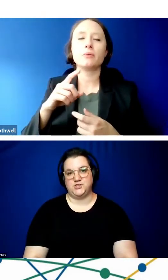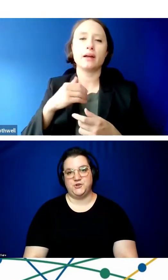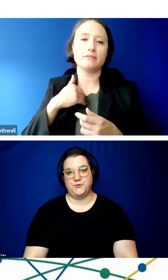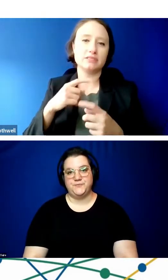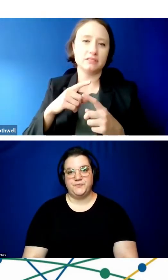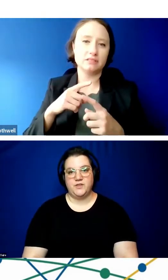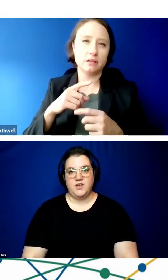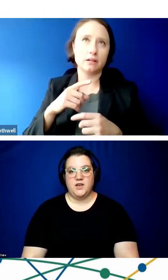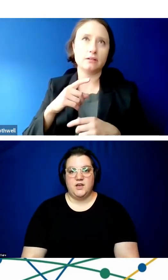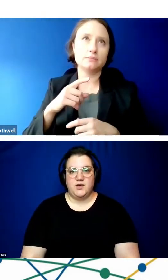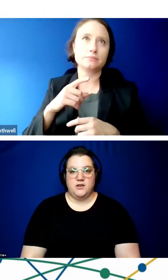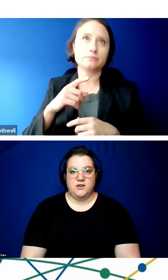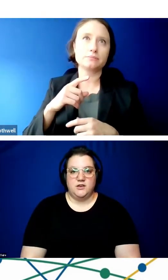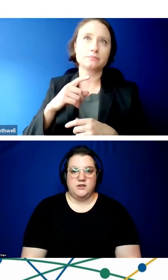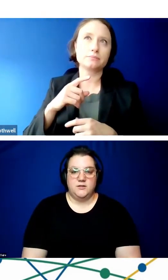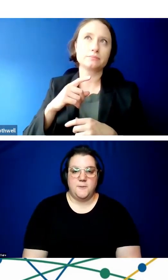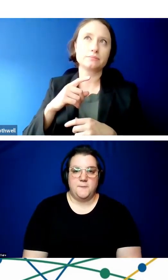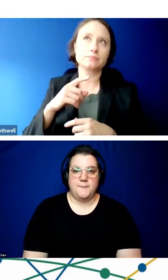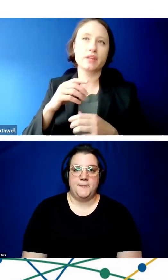those two.